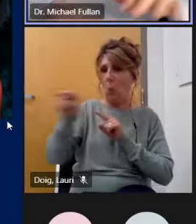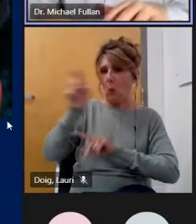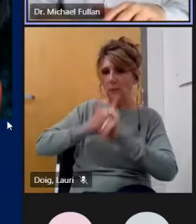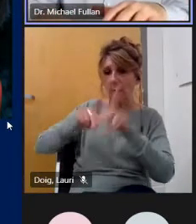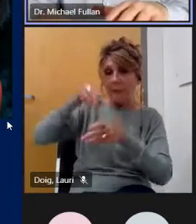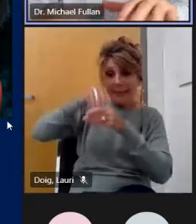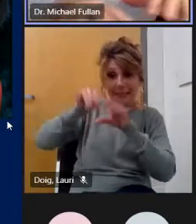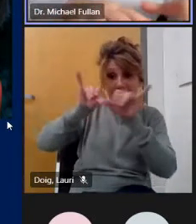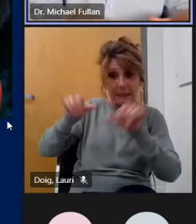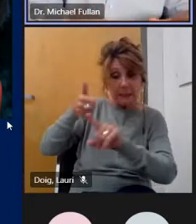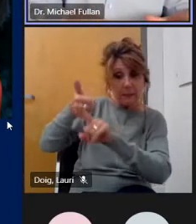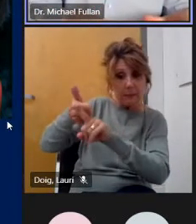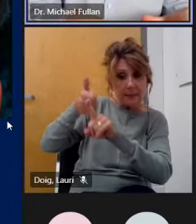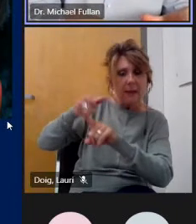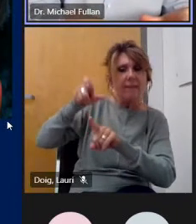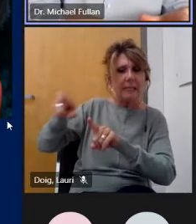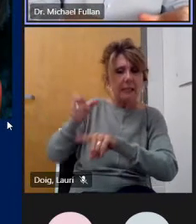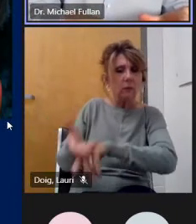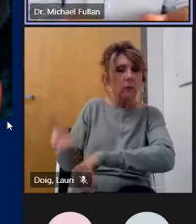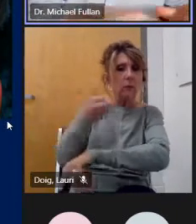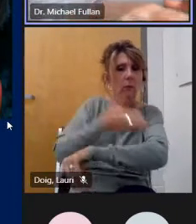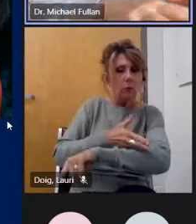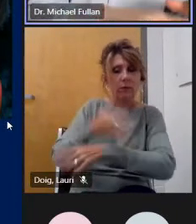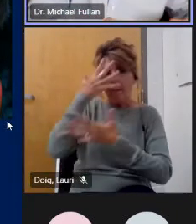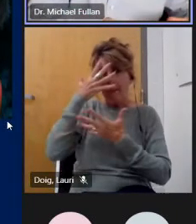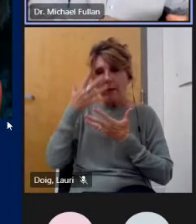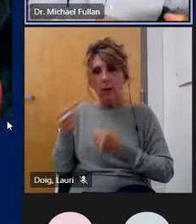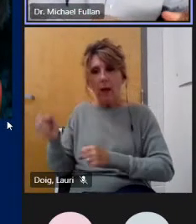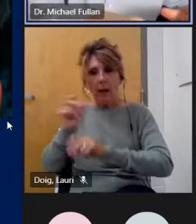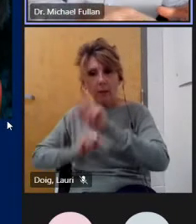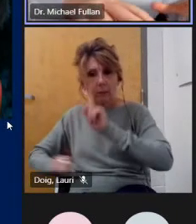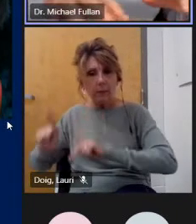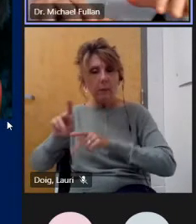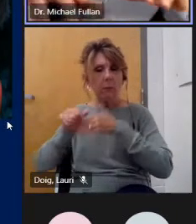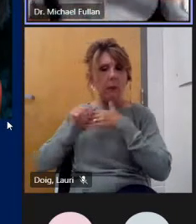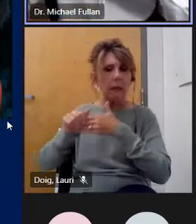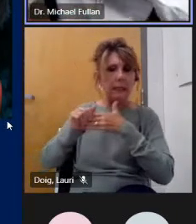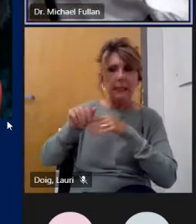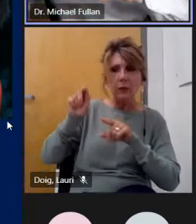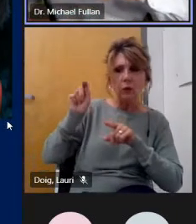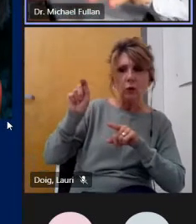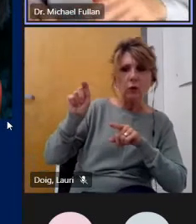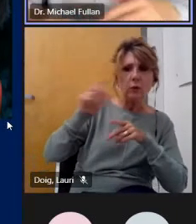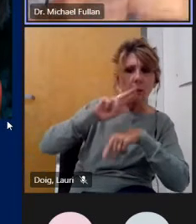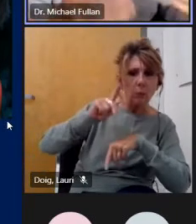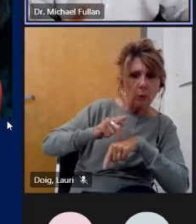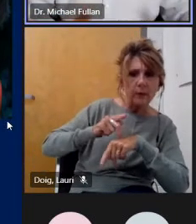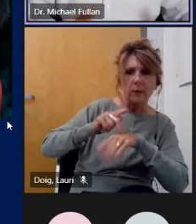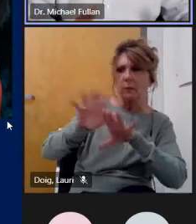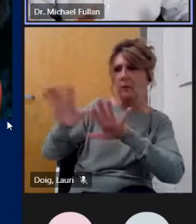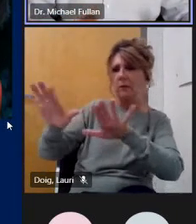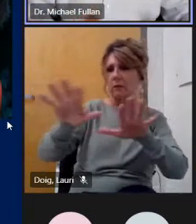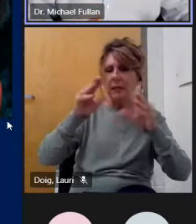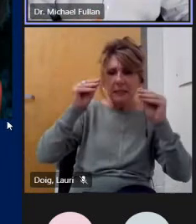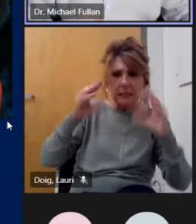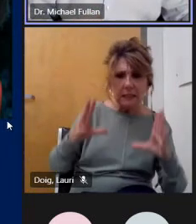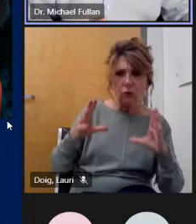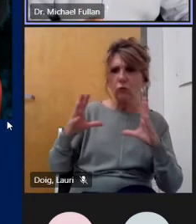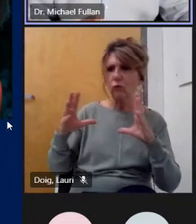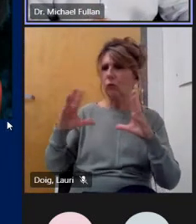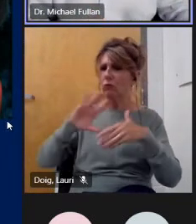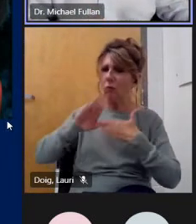people jean clinton which works with us as well the leadership of the school at the regional and state level the teacher principals